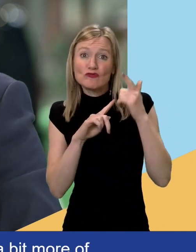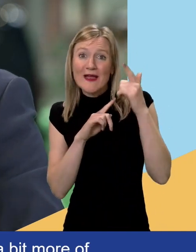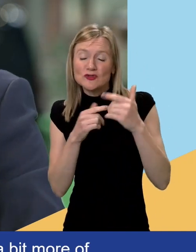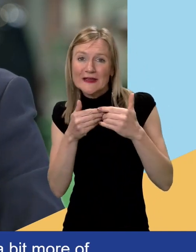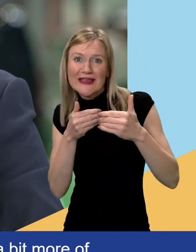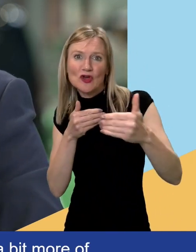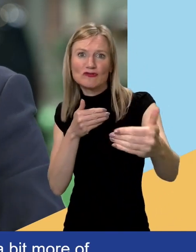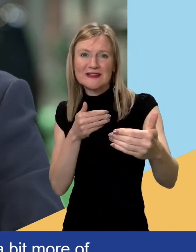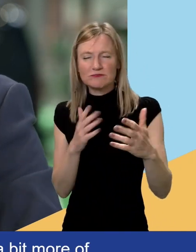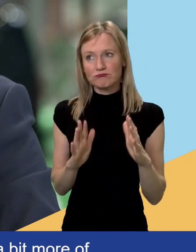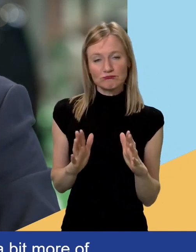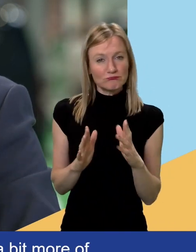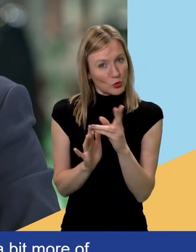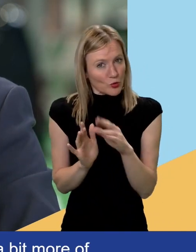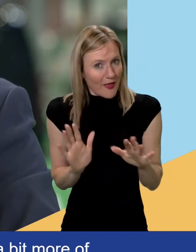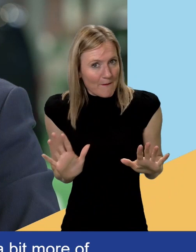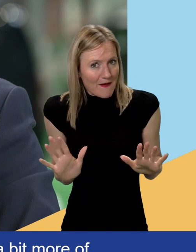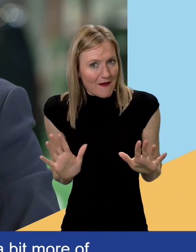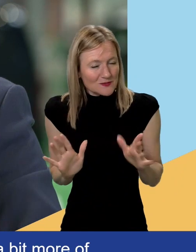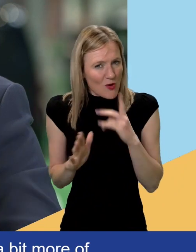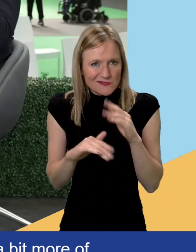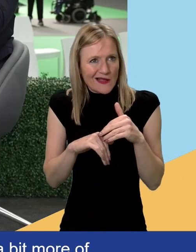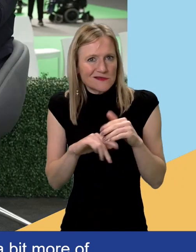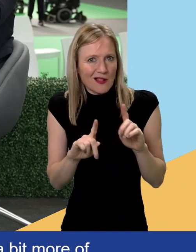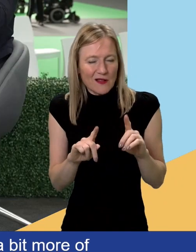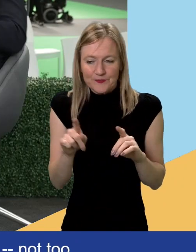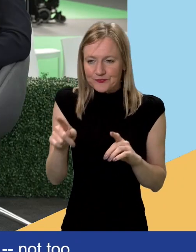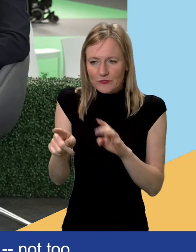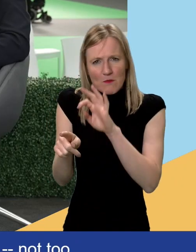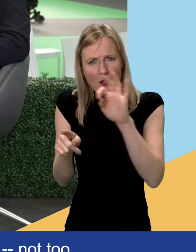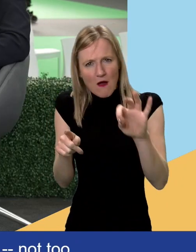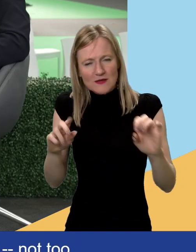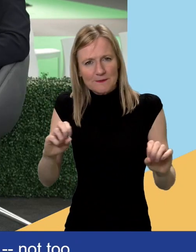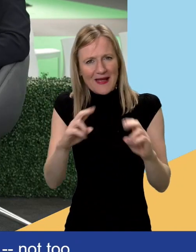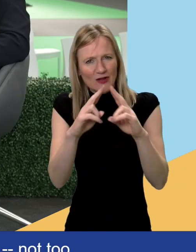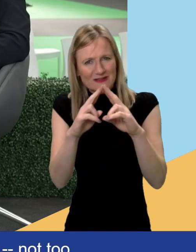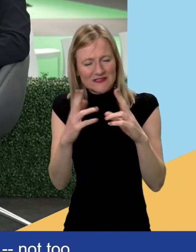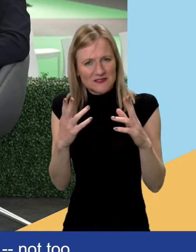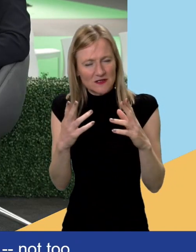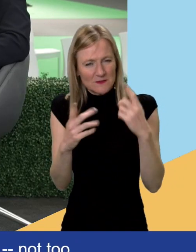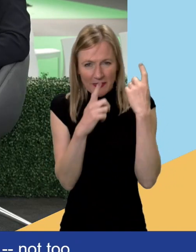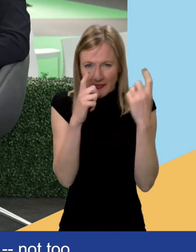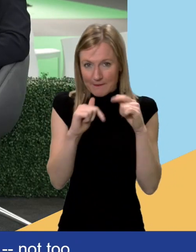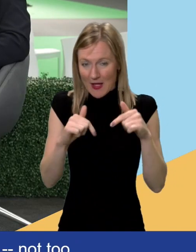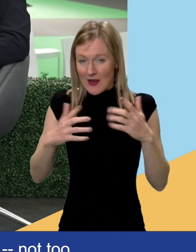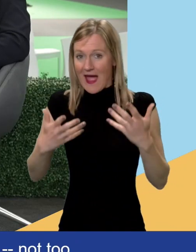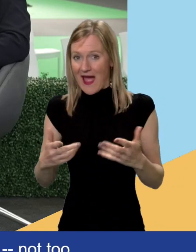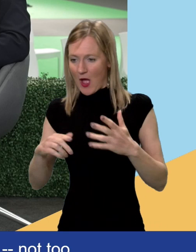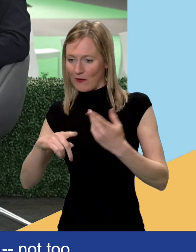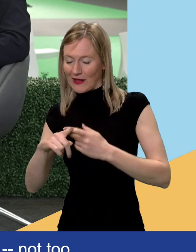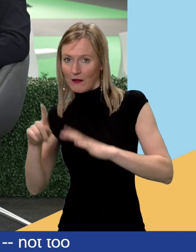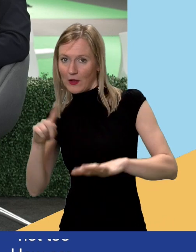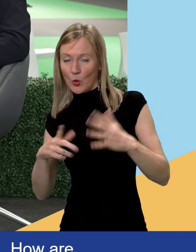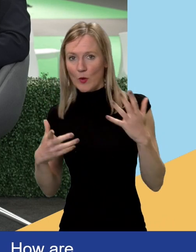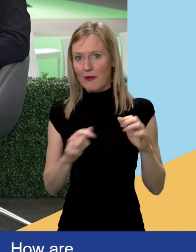it's not really, it's not too much hassle anymore. You're going to Paris. How are we comparing in the UK to, like, other countries in Europe,